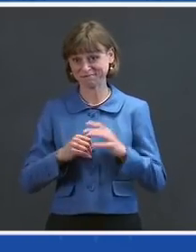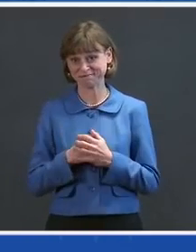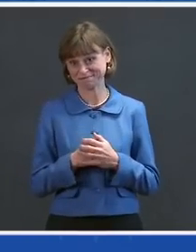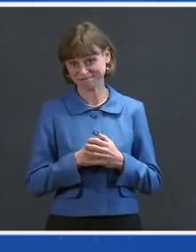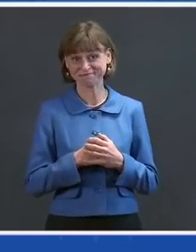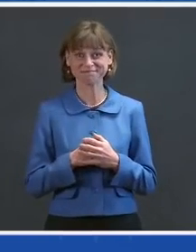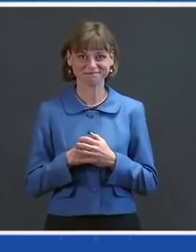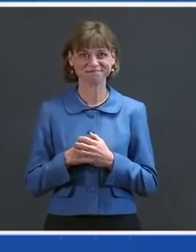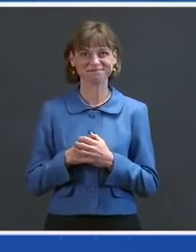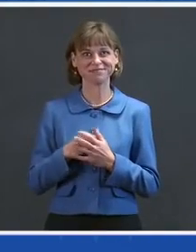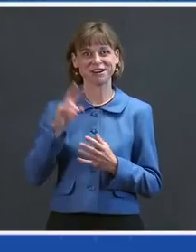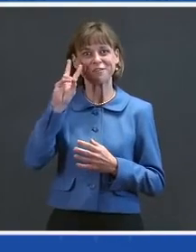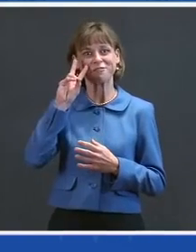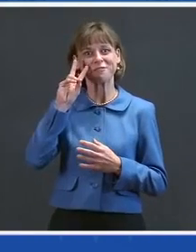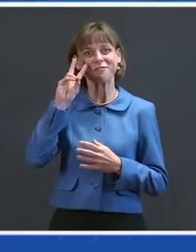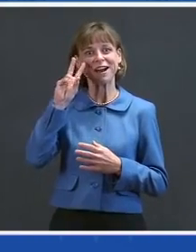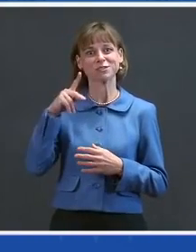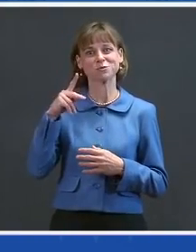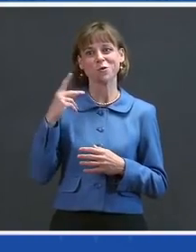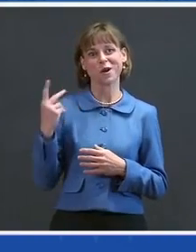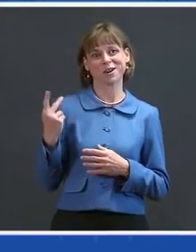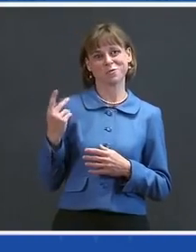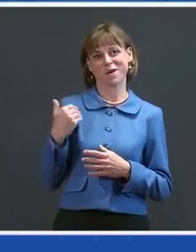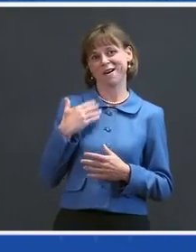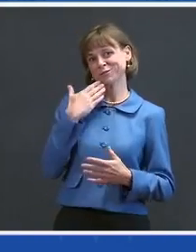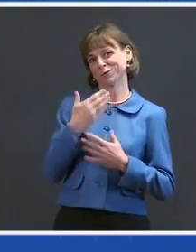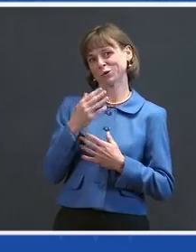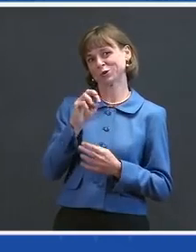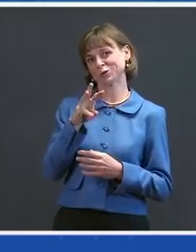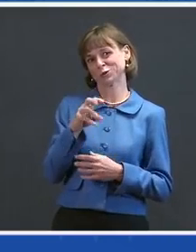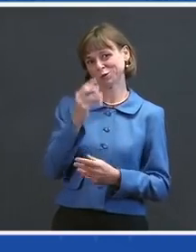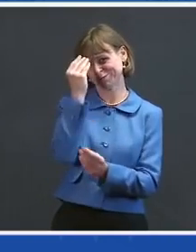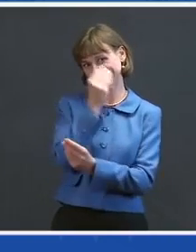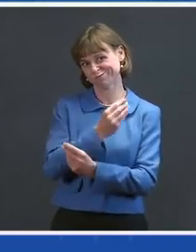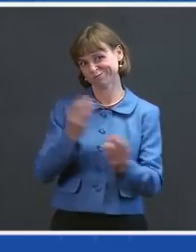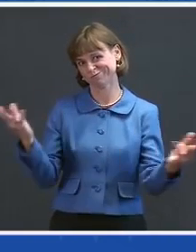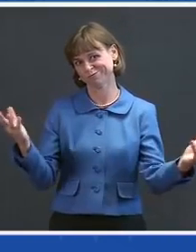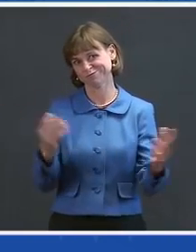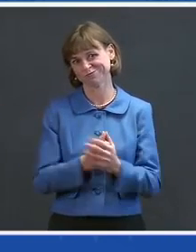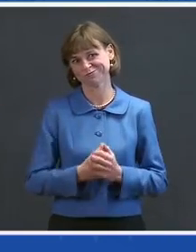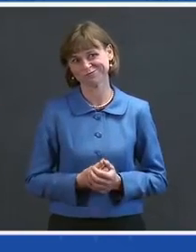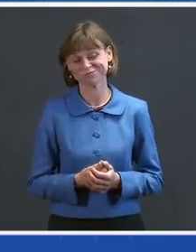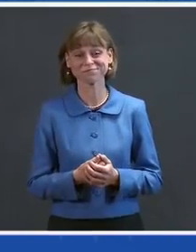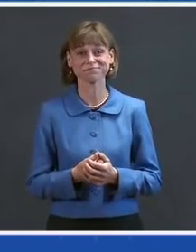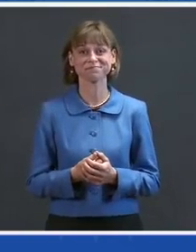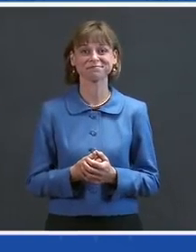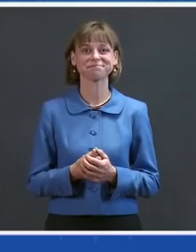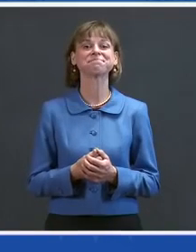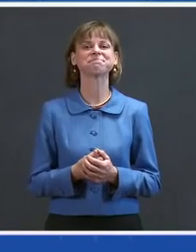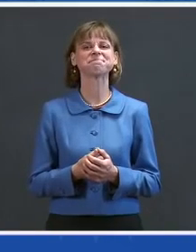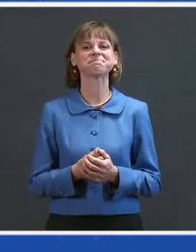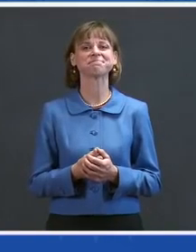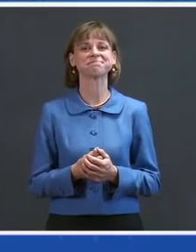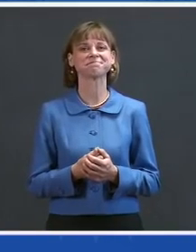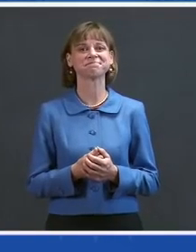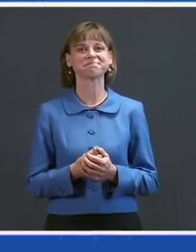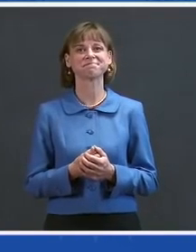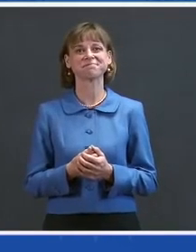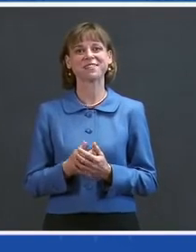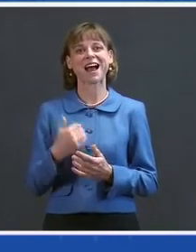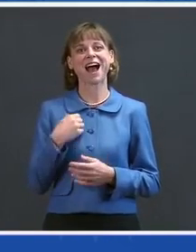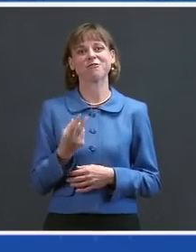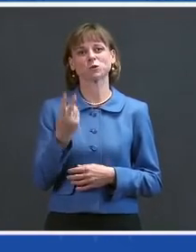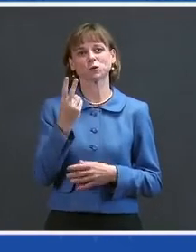The Vice President and I have some good news to report. And I'd like to make two key